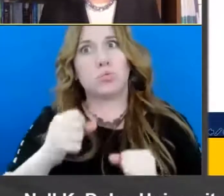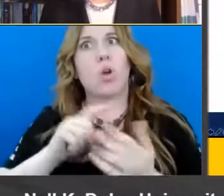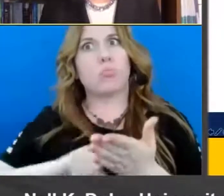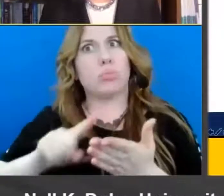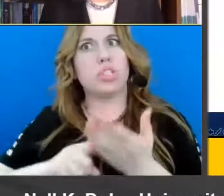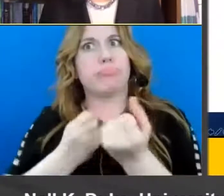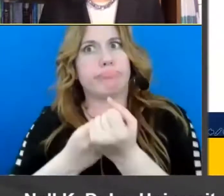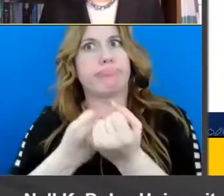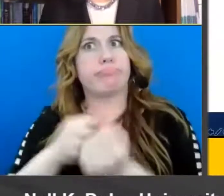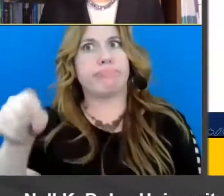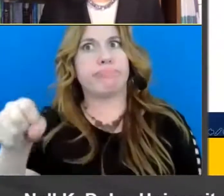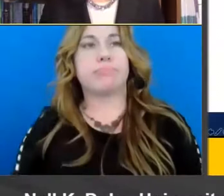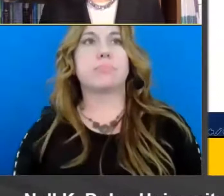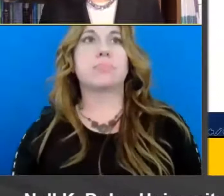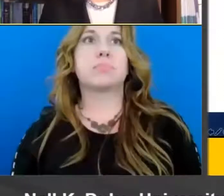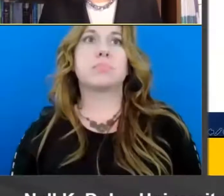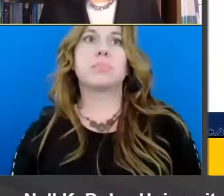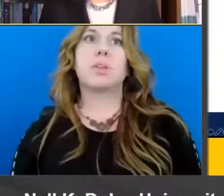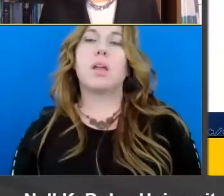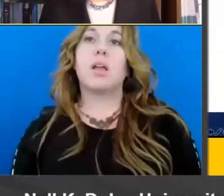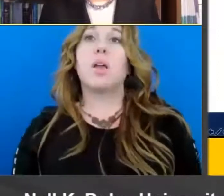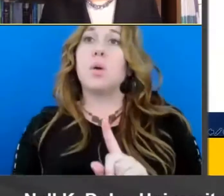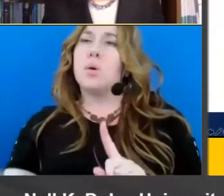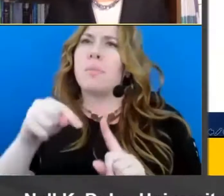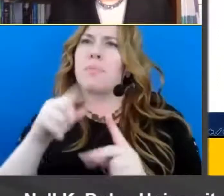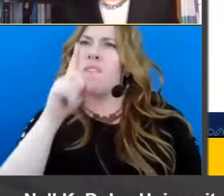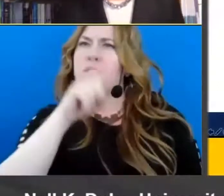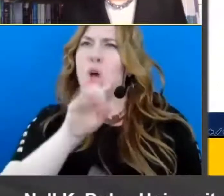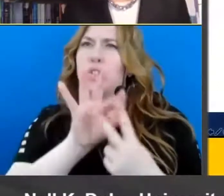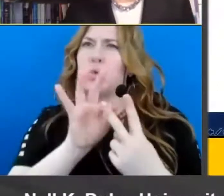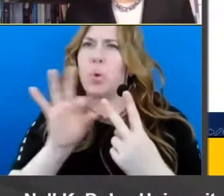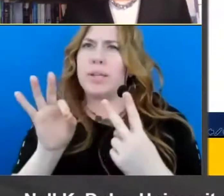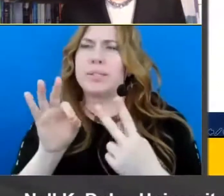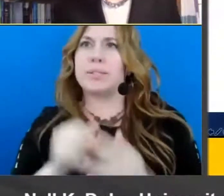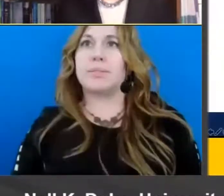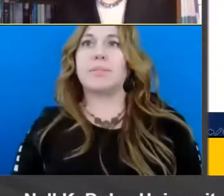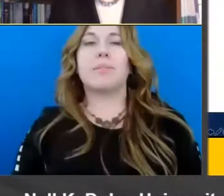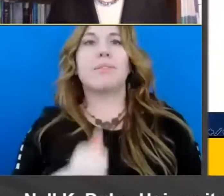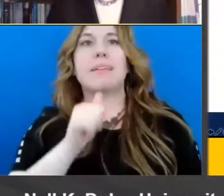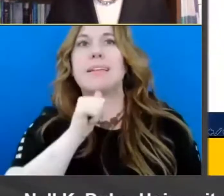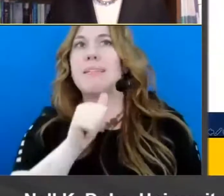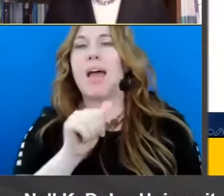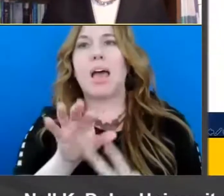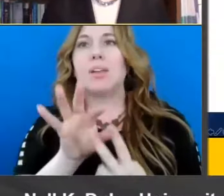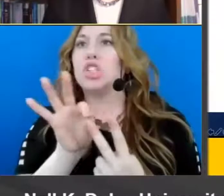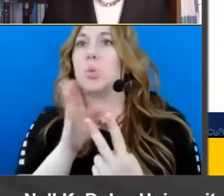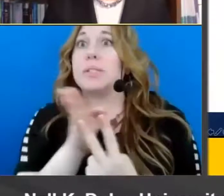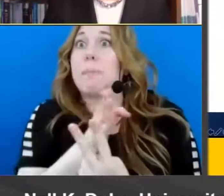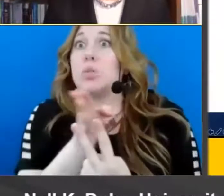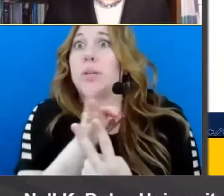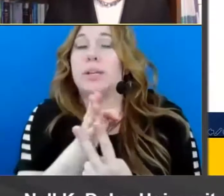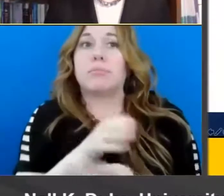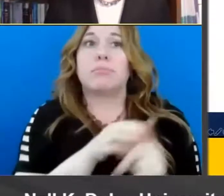now i want to return to this false choice i presented earlier this is not a choice between knowledge building and strategy